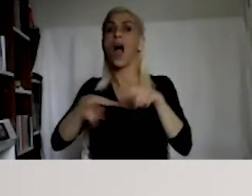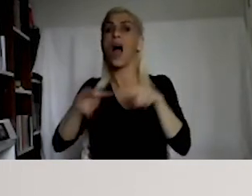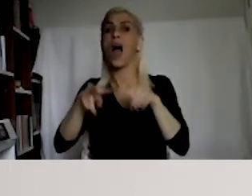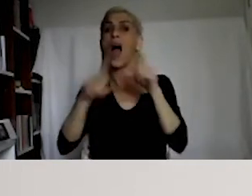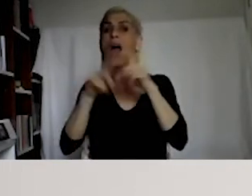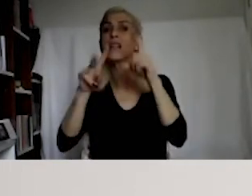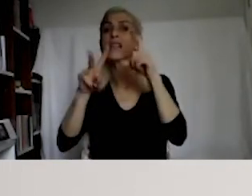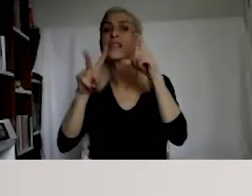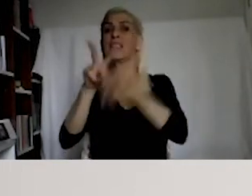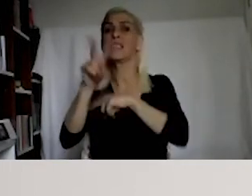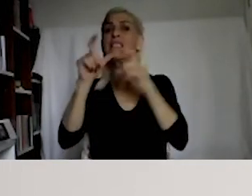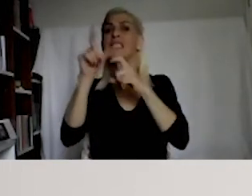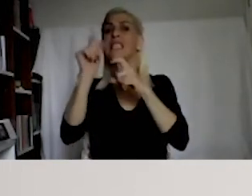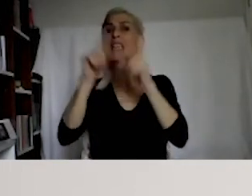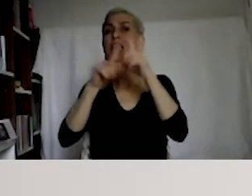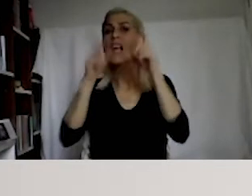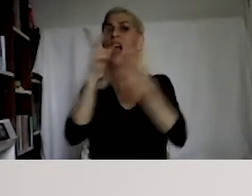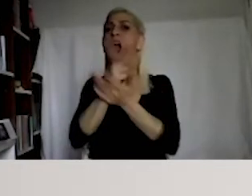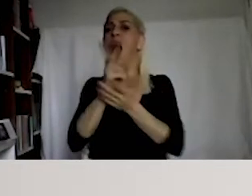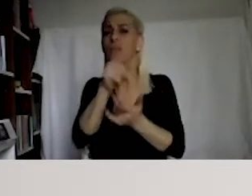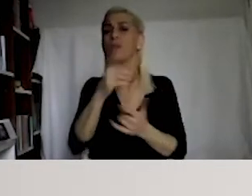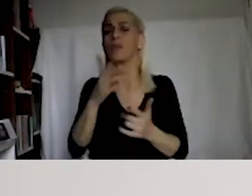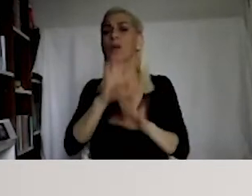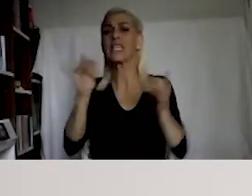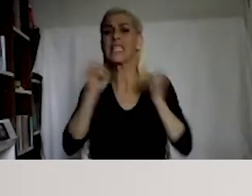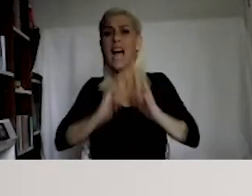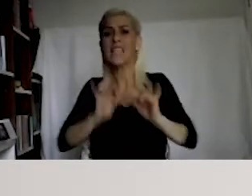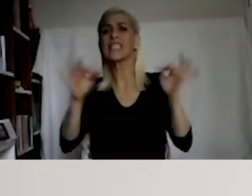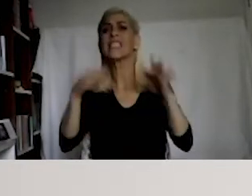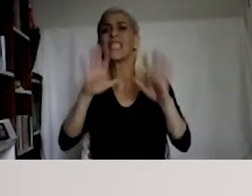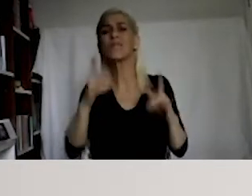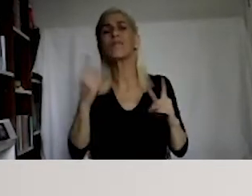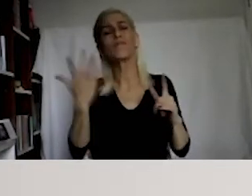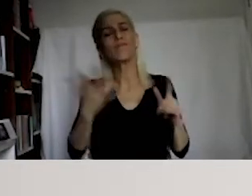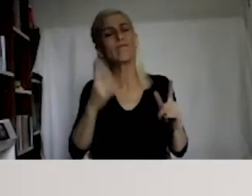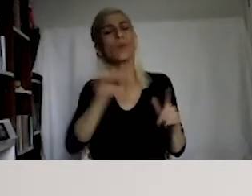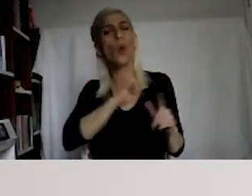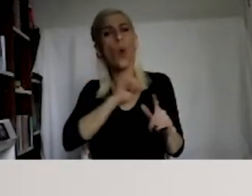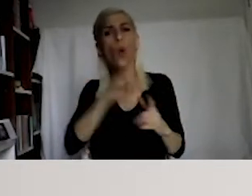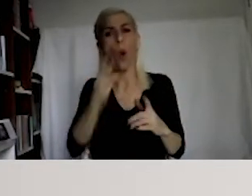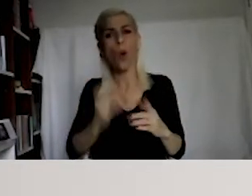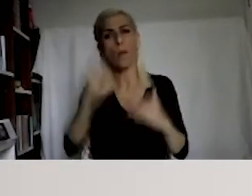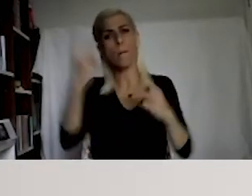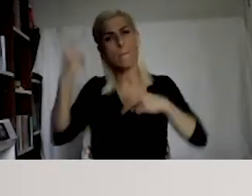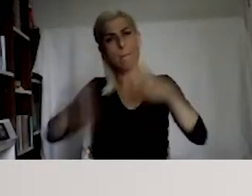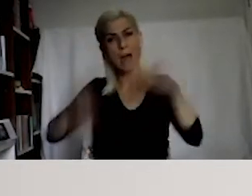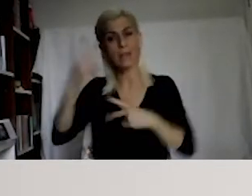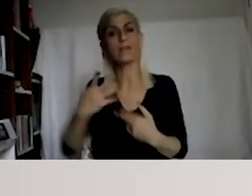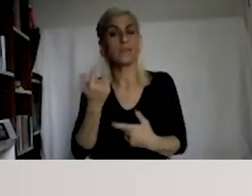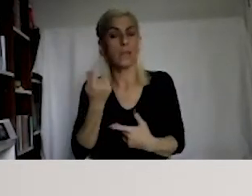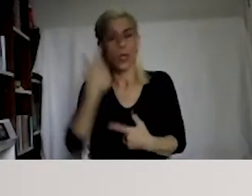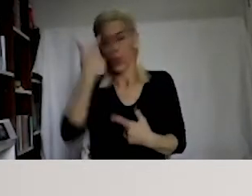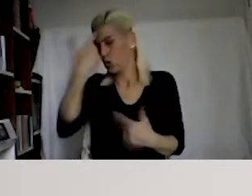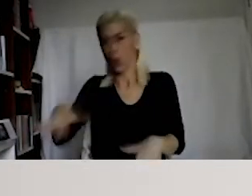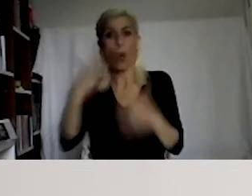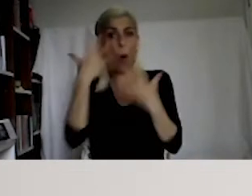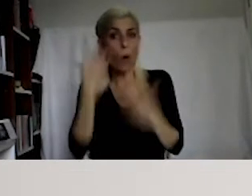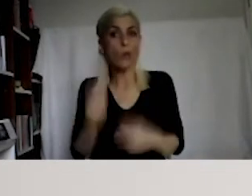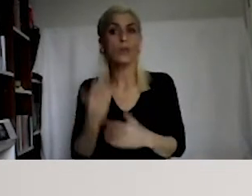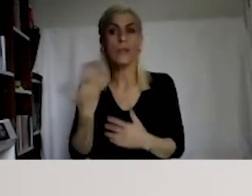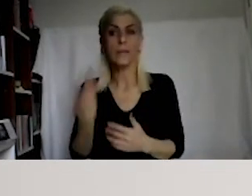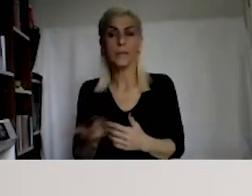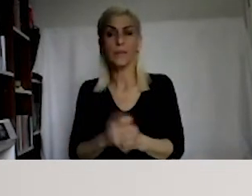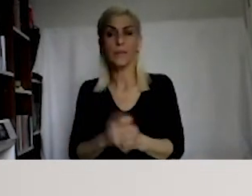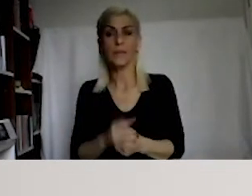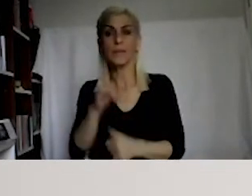This judgment is referring to the concept of offending, shocking and disturbing information. There is